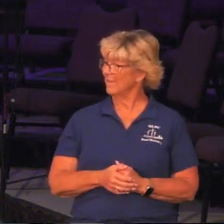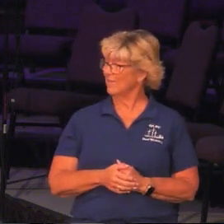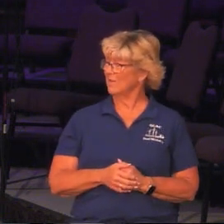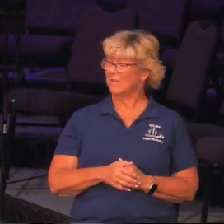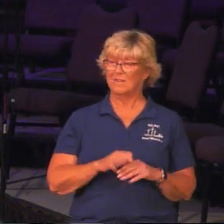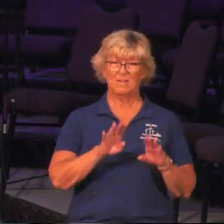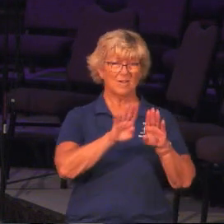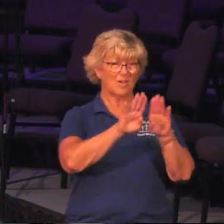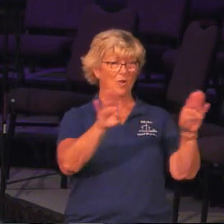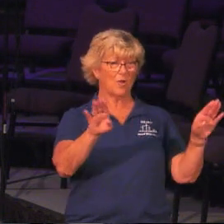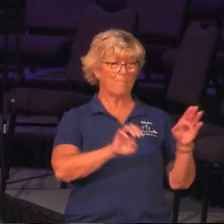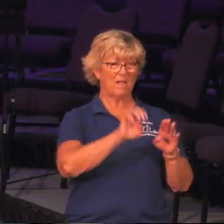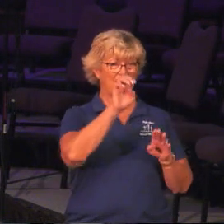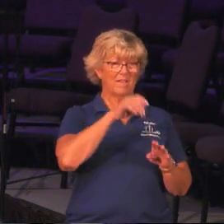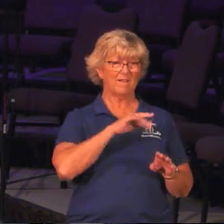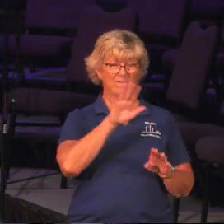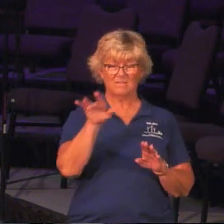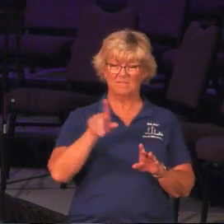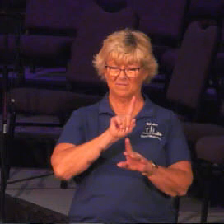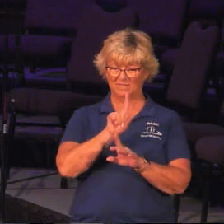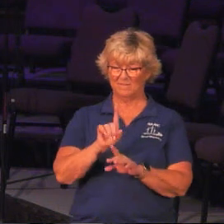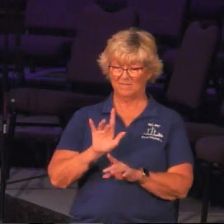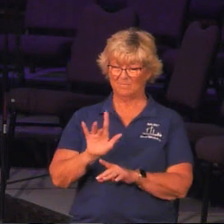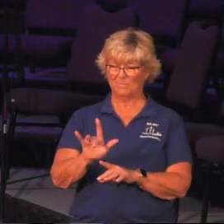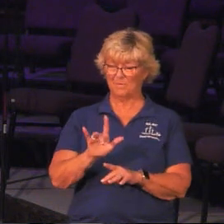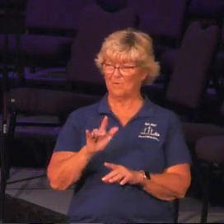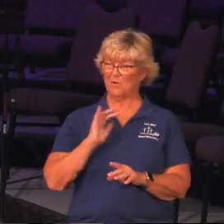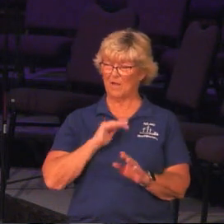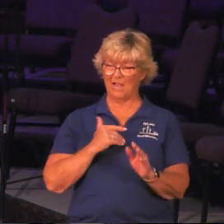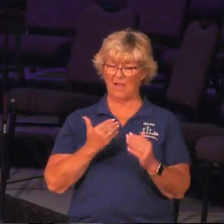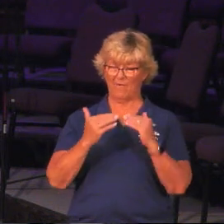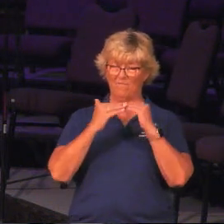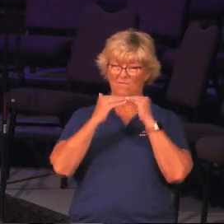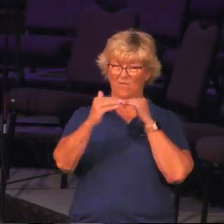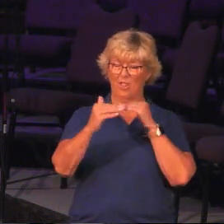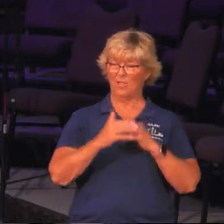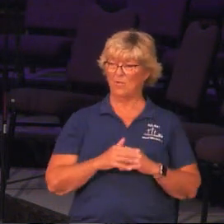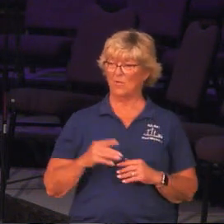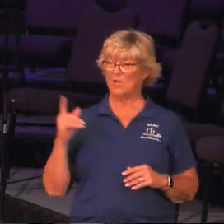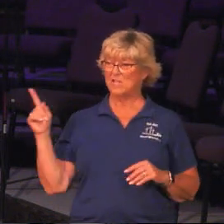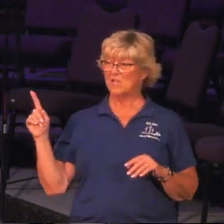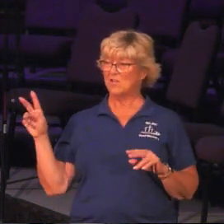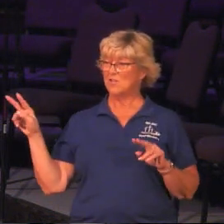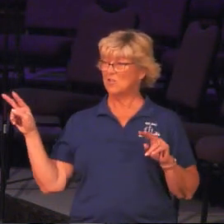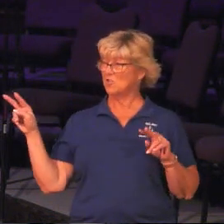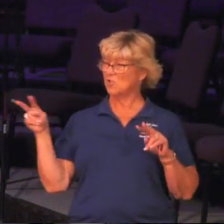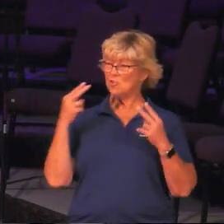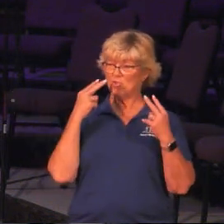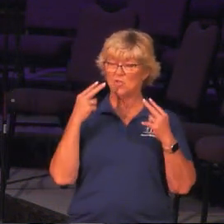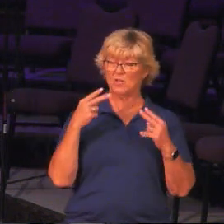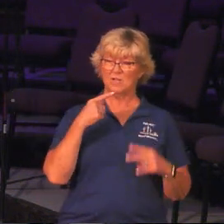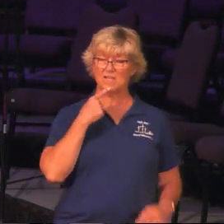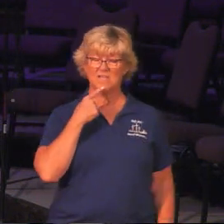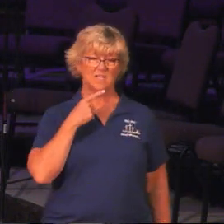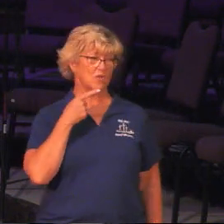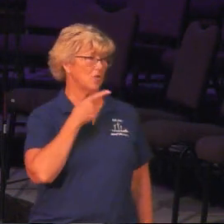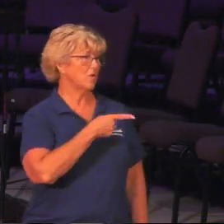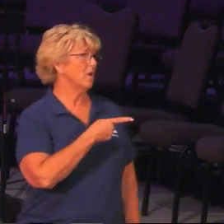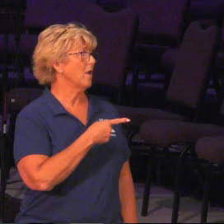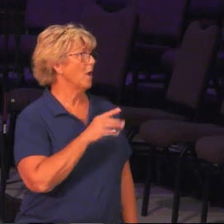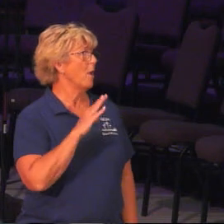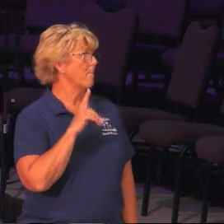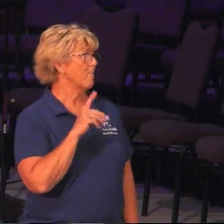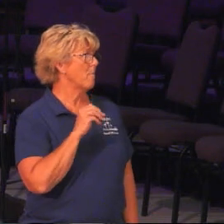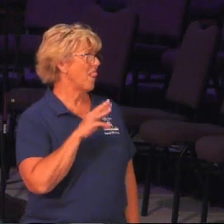Elevator opens up. Push the button to take us up to our room or to our floor. And she makes direct eye contact with me, and she goes, blow